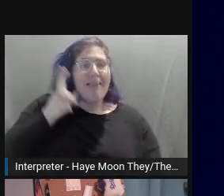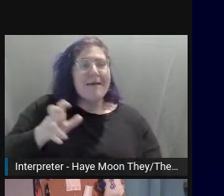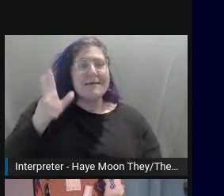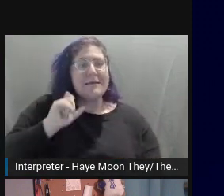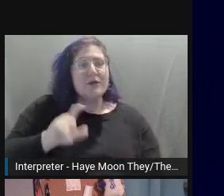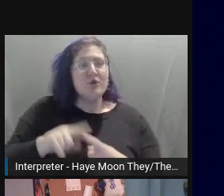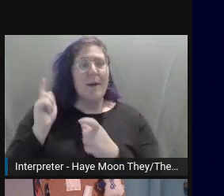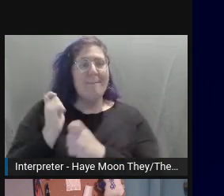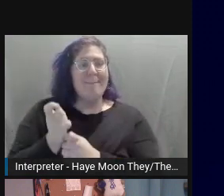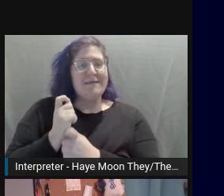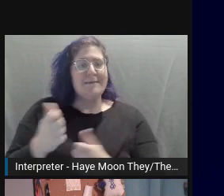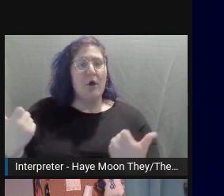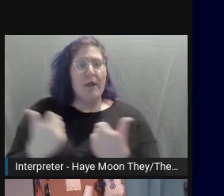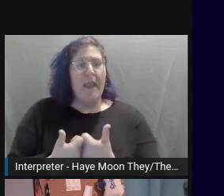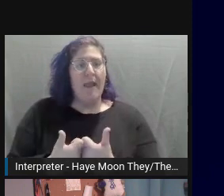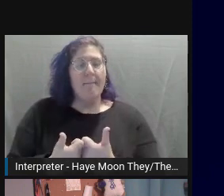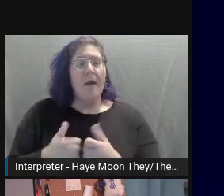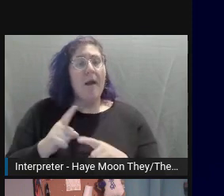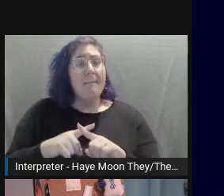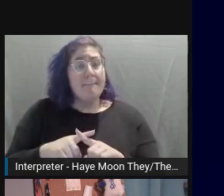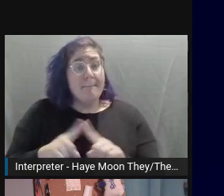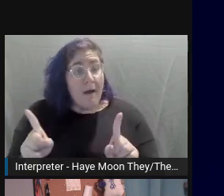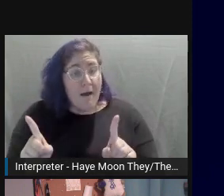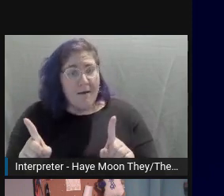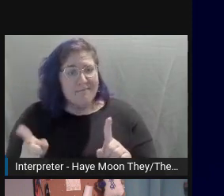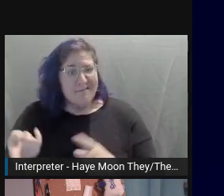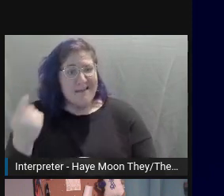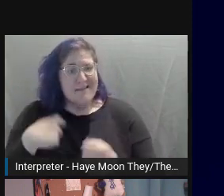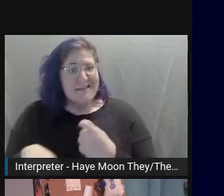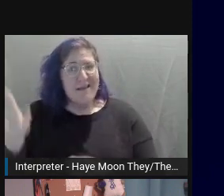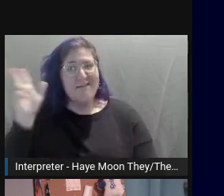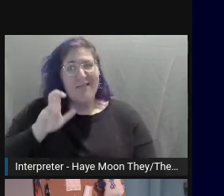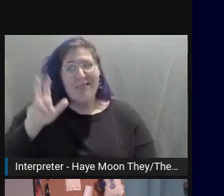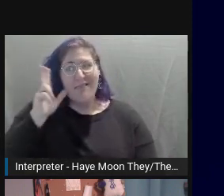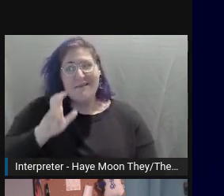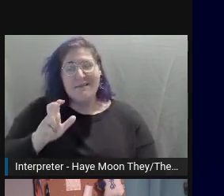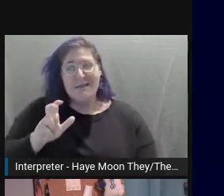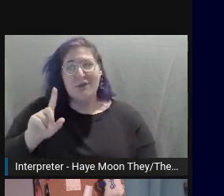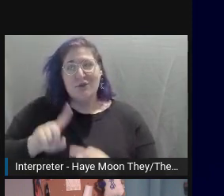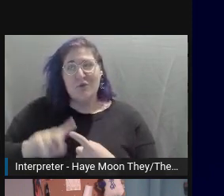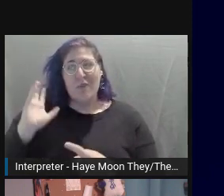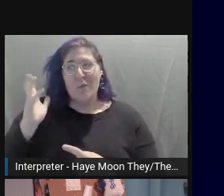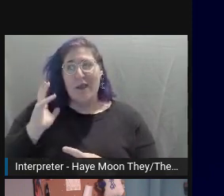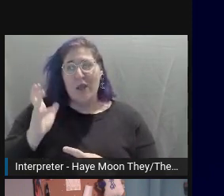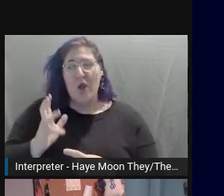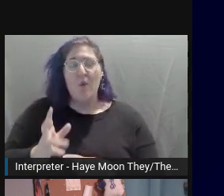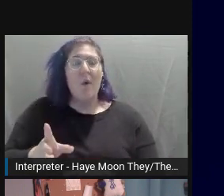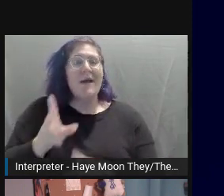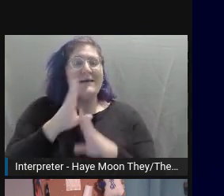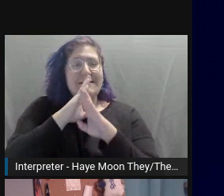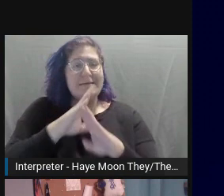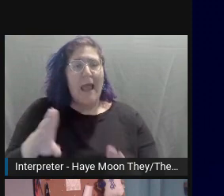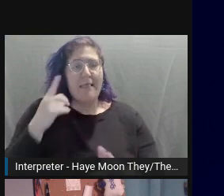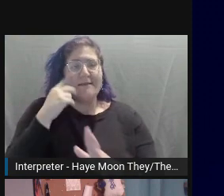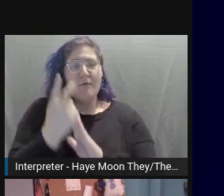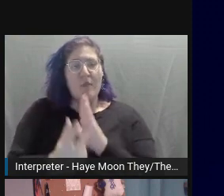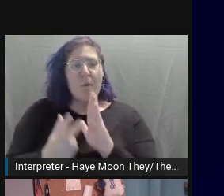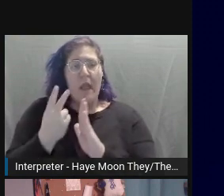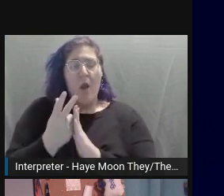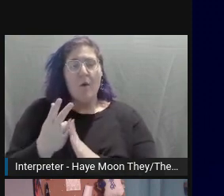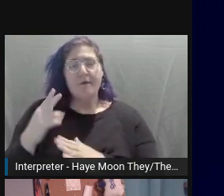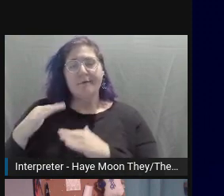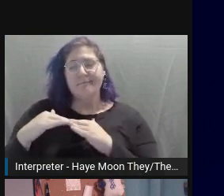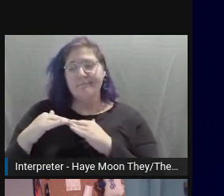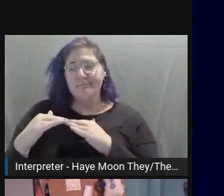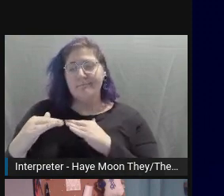silently for three hours. Finally, at the end, he says, The Cubs just won the World Series. Thanks for tuning in. Would you feel robbed